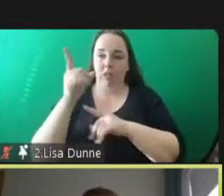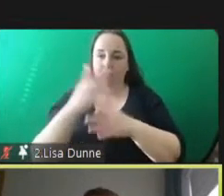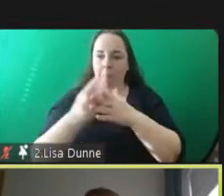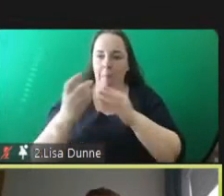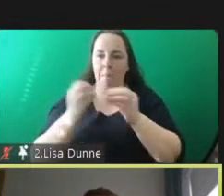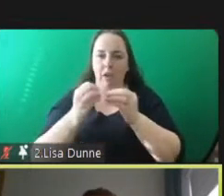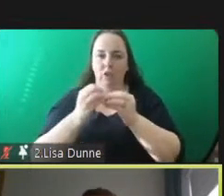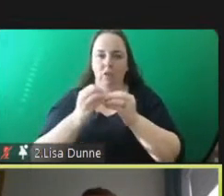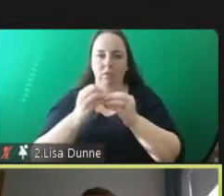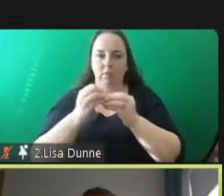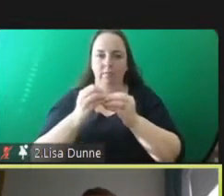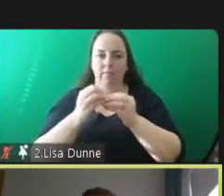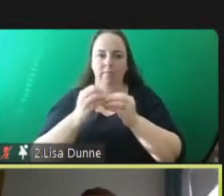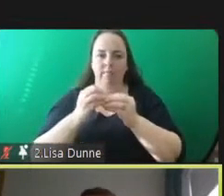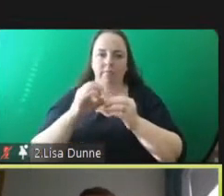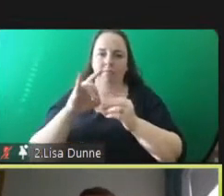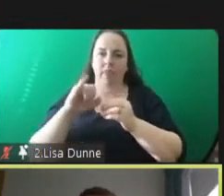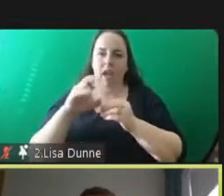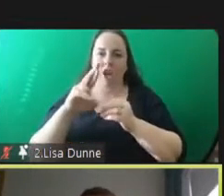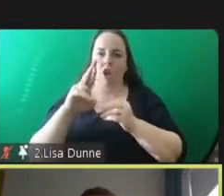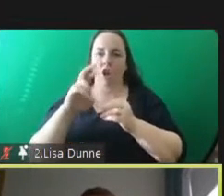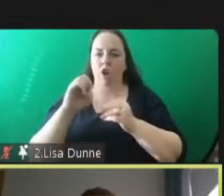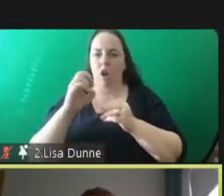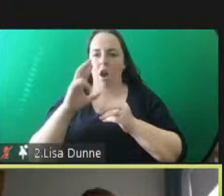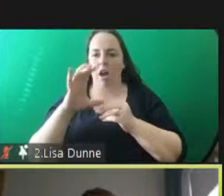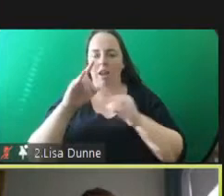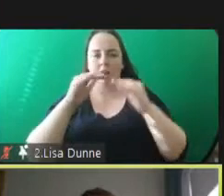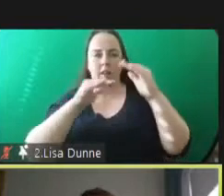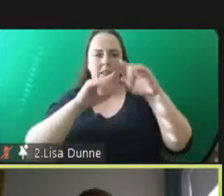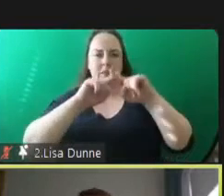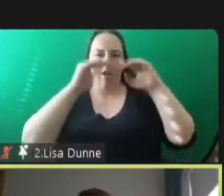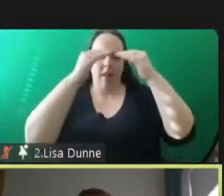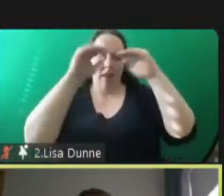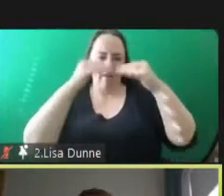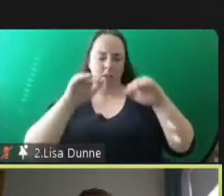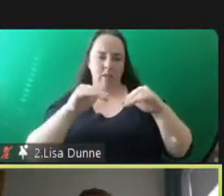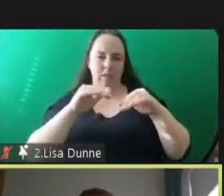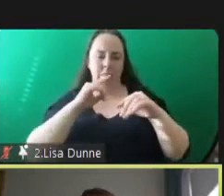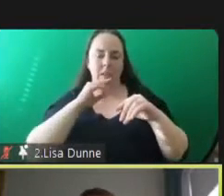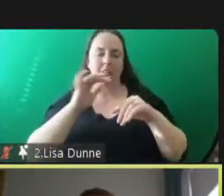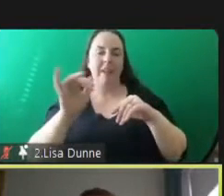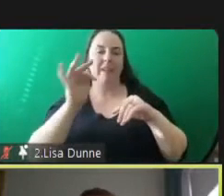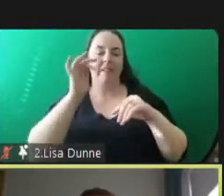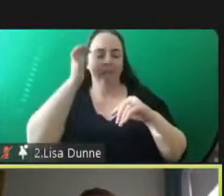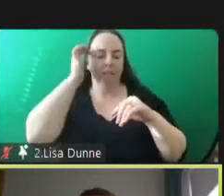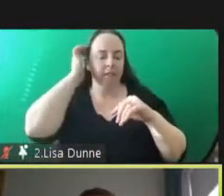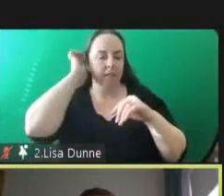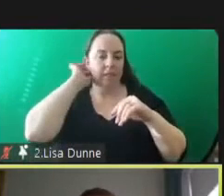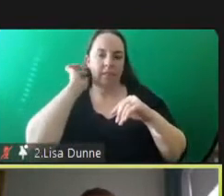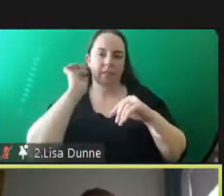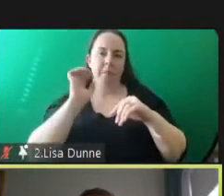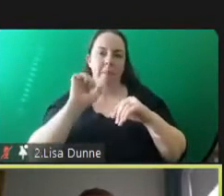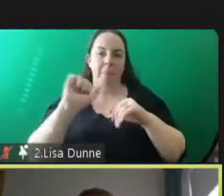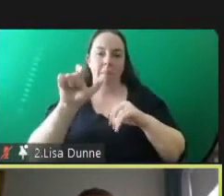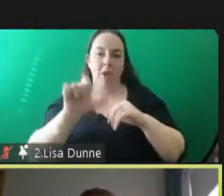kind of a hierarchy and this idea of um the higher up the the the needs uh are the